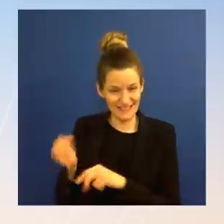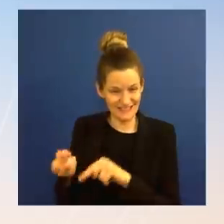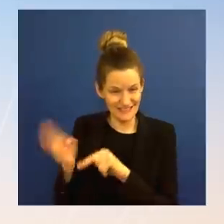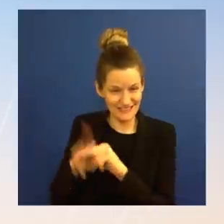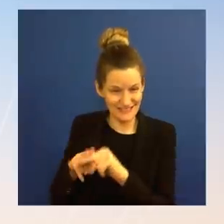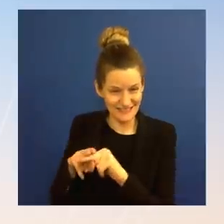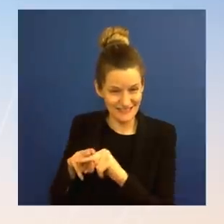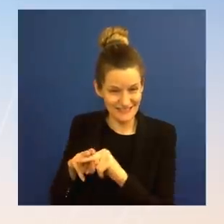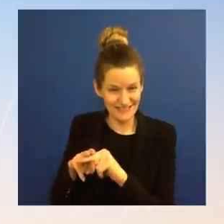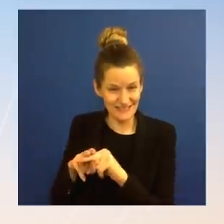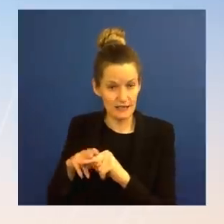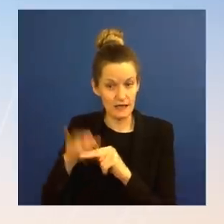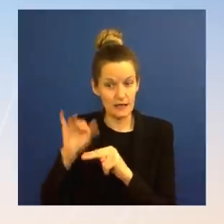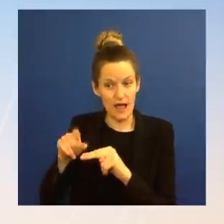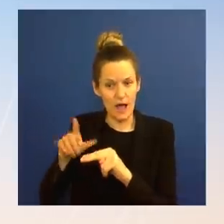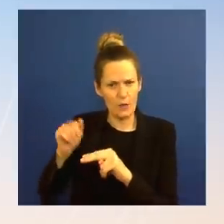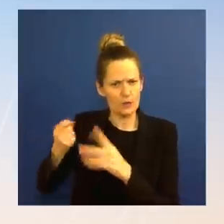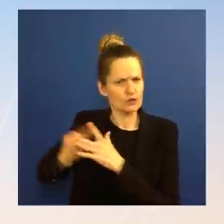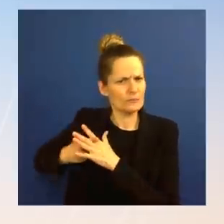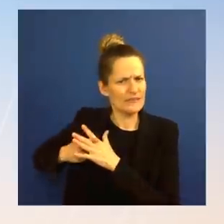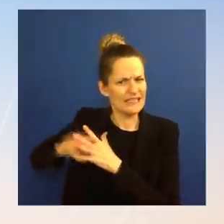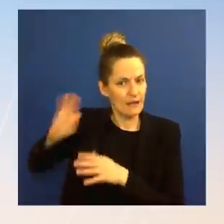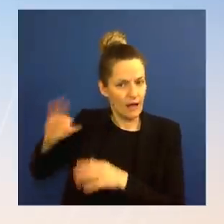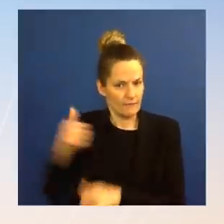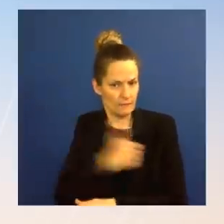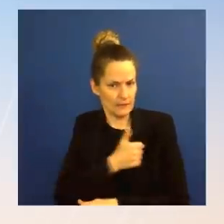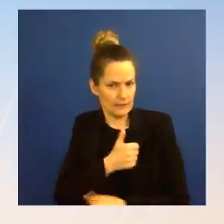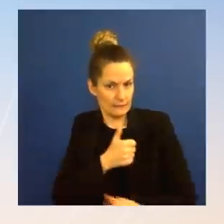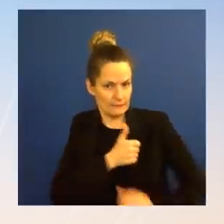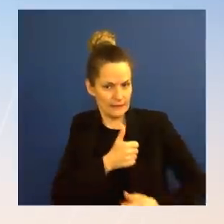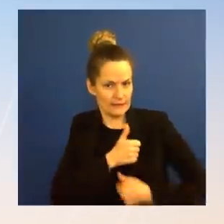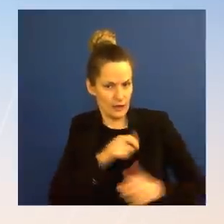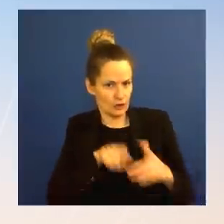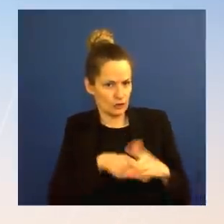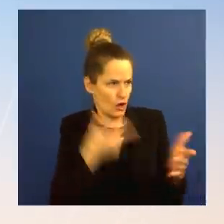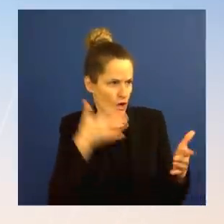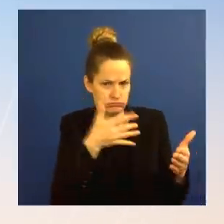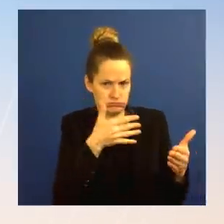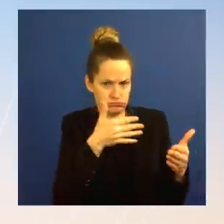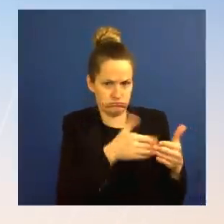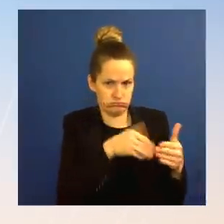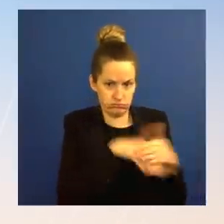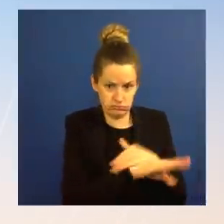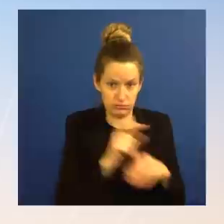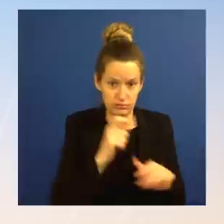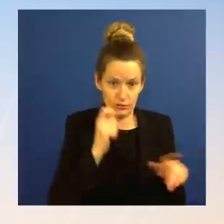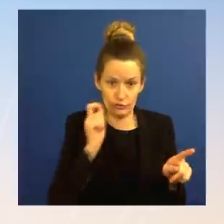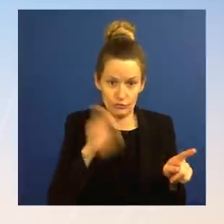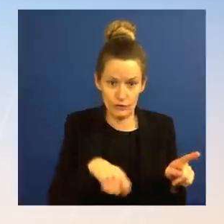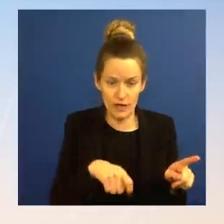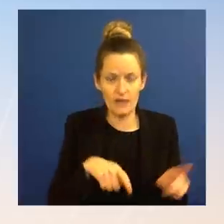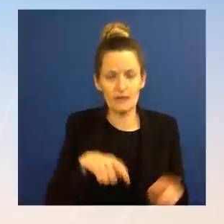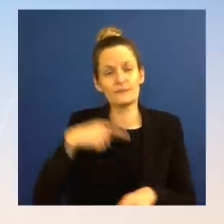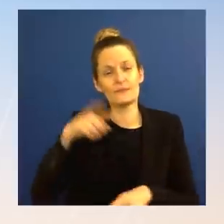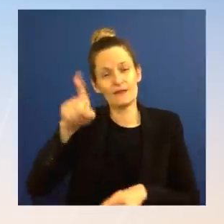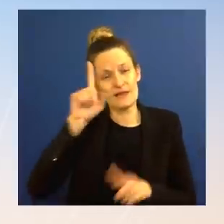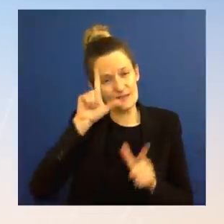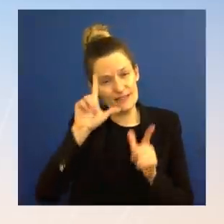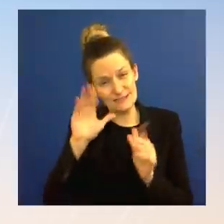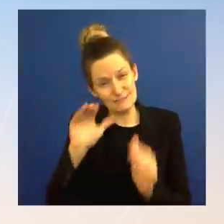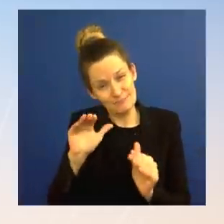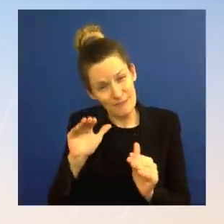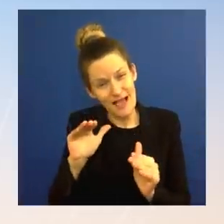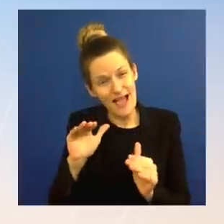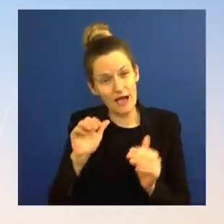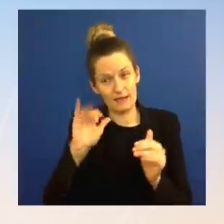measures that were felt in the markets. We also expect some increases in pandemic affected sectors, given our strong recovery from